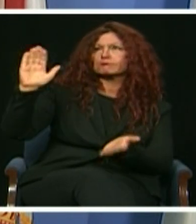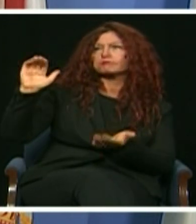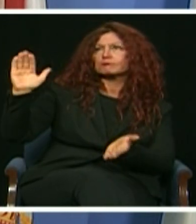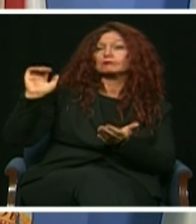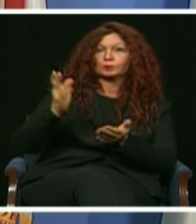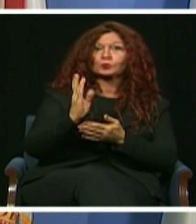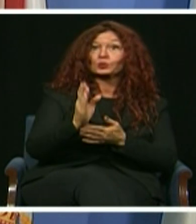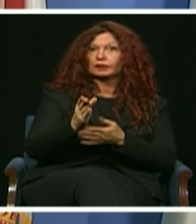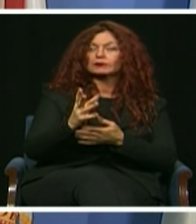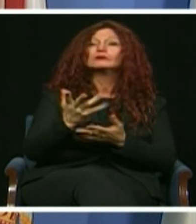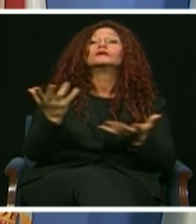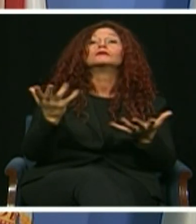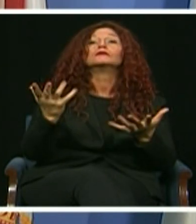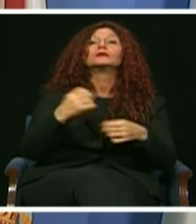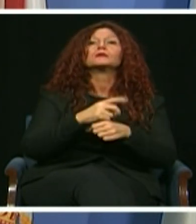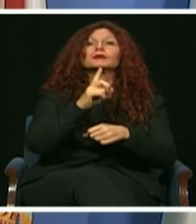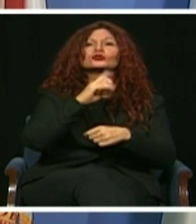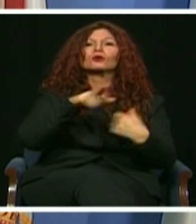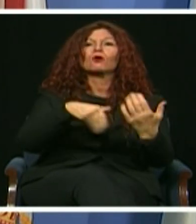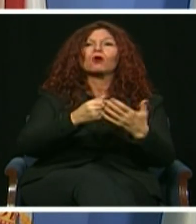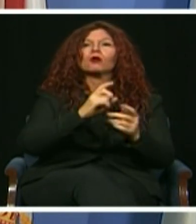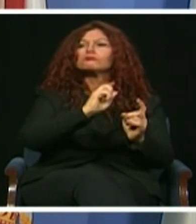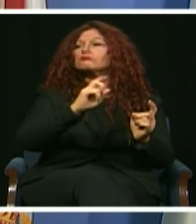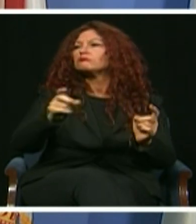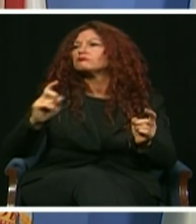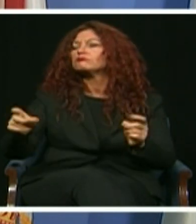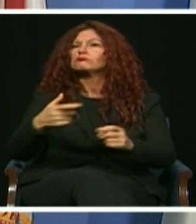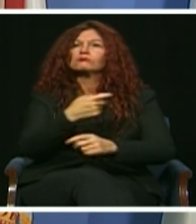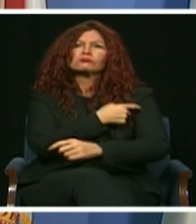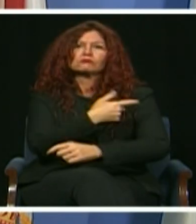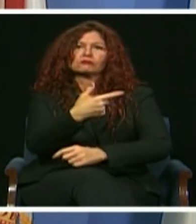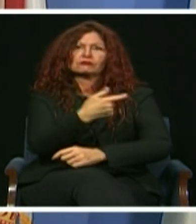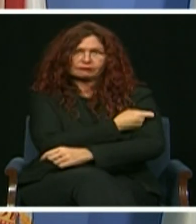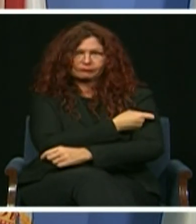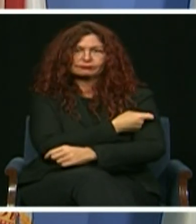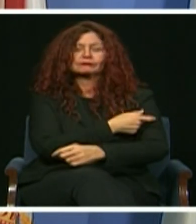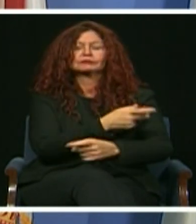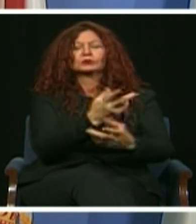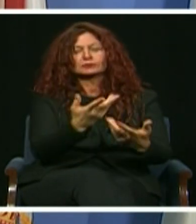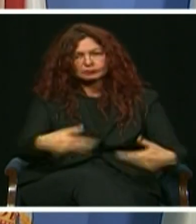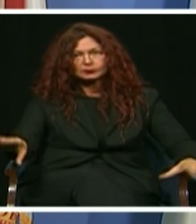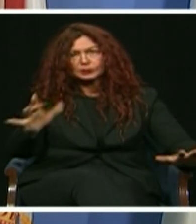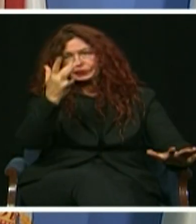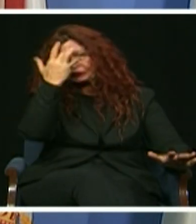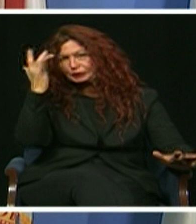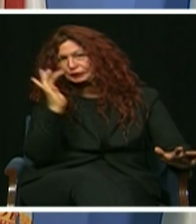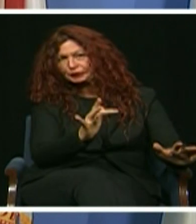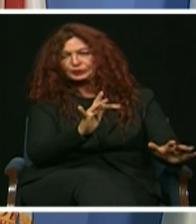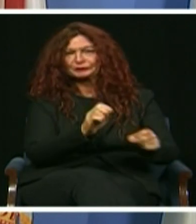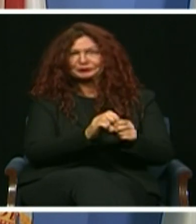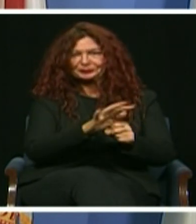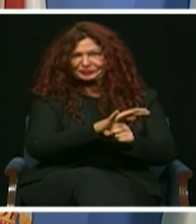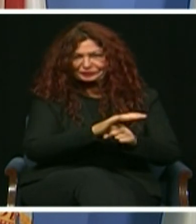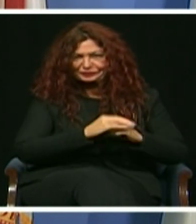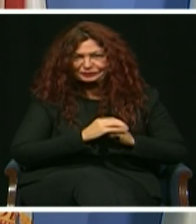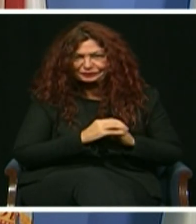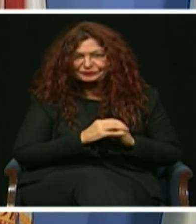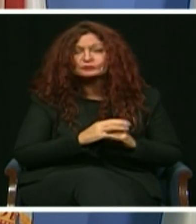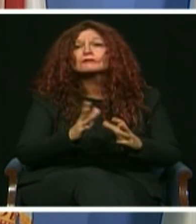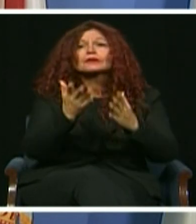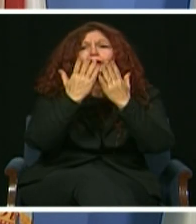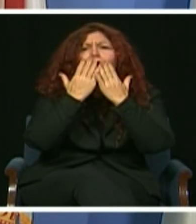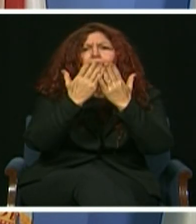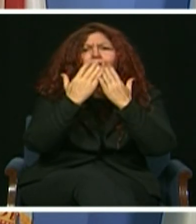distribution and navigate this final chapter. Thanks to the team at the Office of Management and Budget, led by Interim Director David